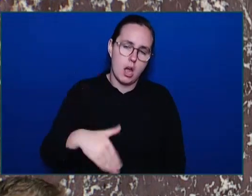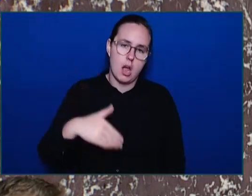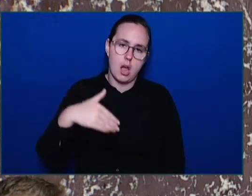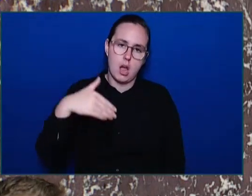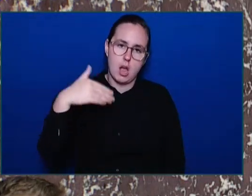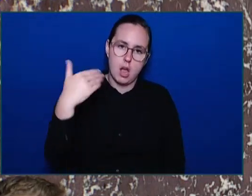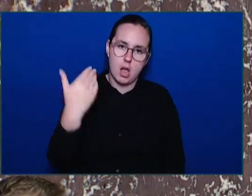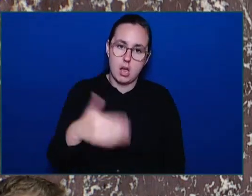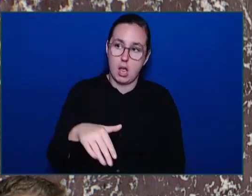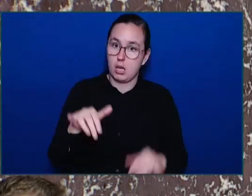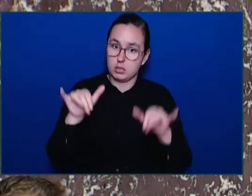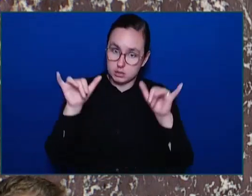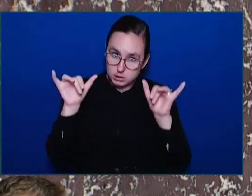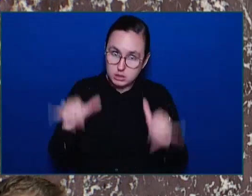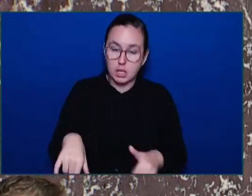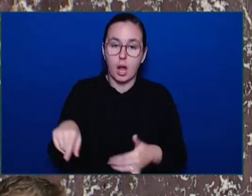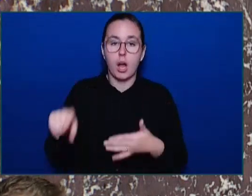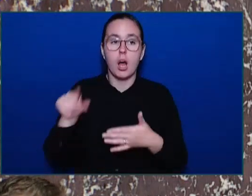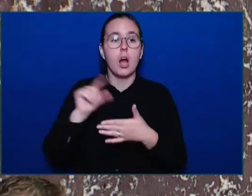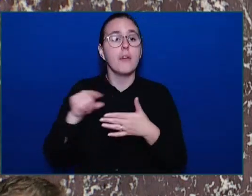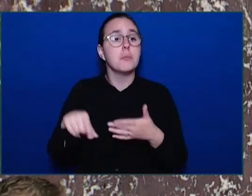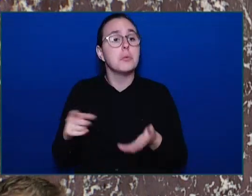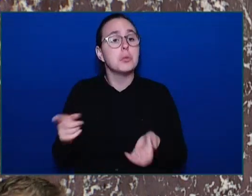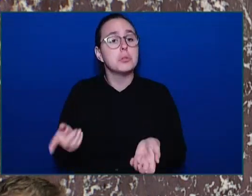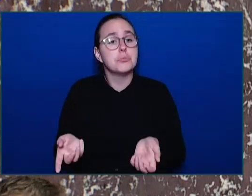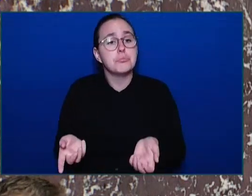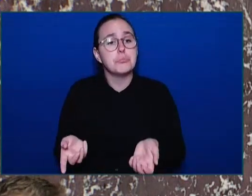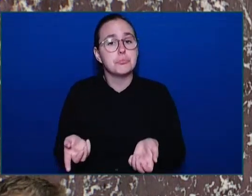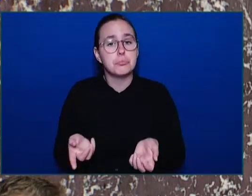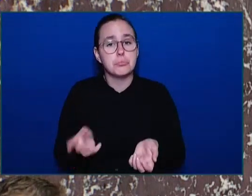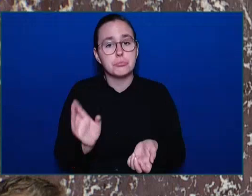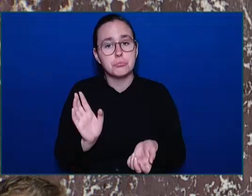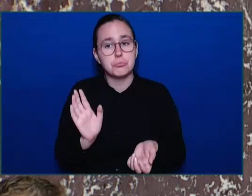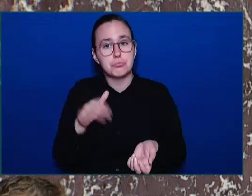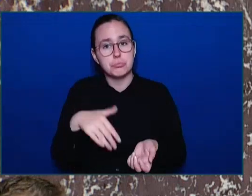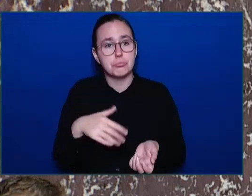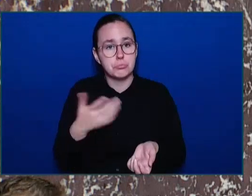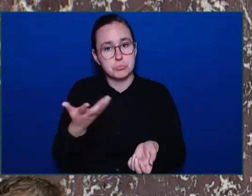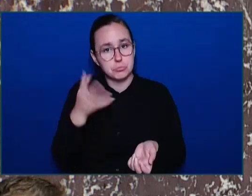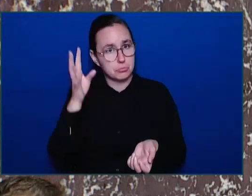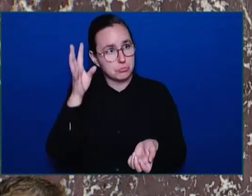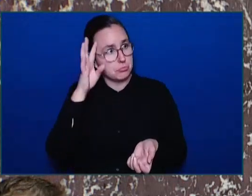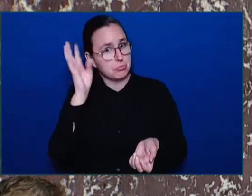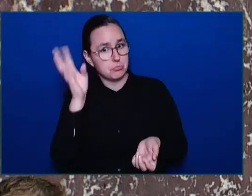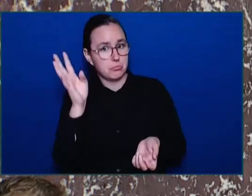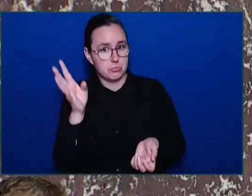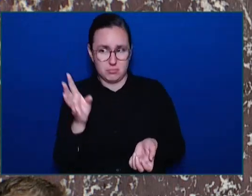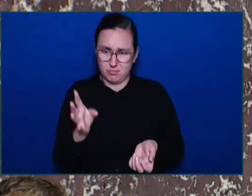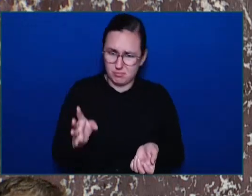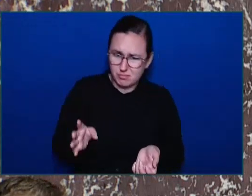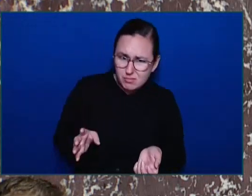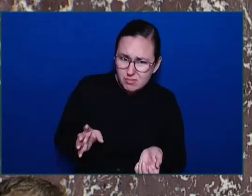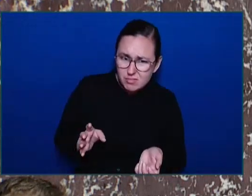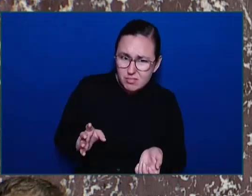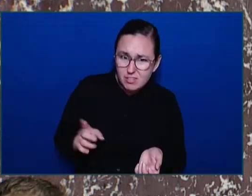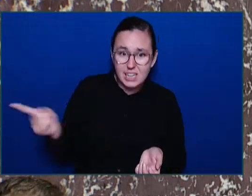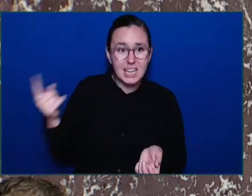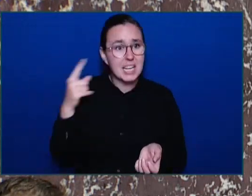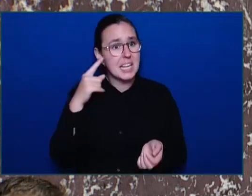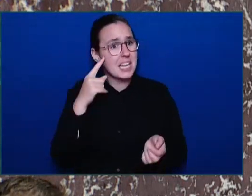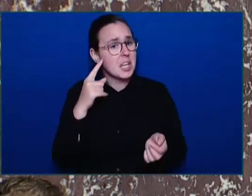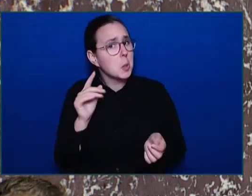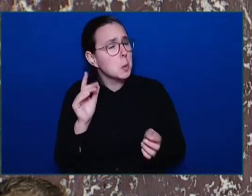if we're making things up, and that people are actually safer and crime is under control under this premier's catch-and-release system.